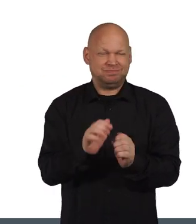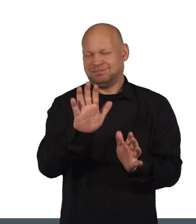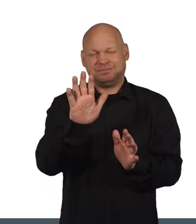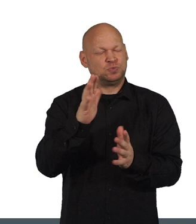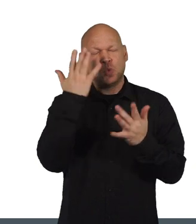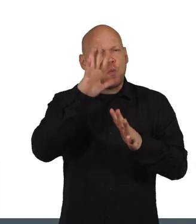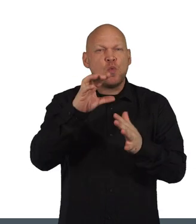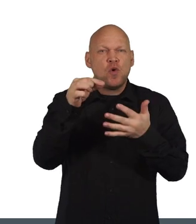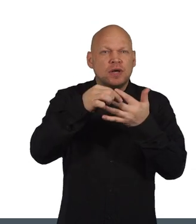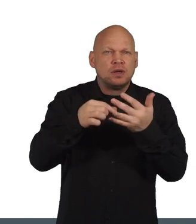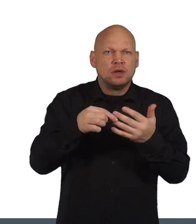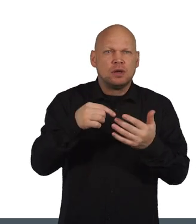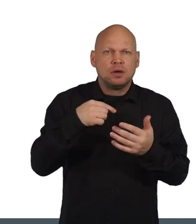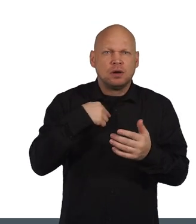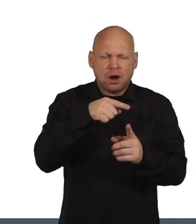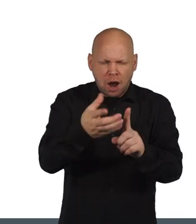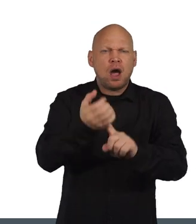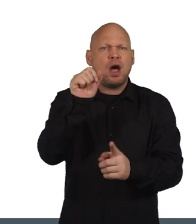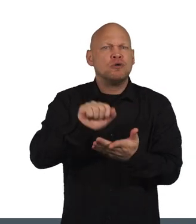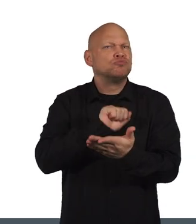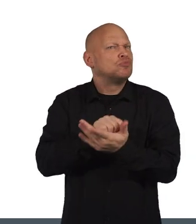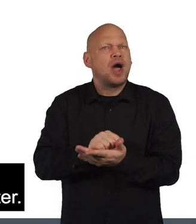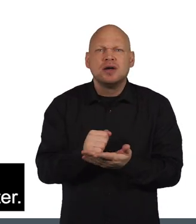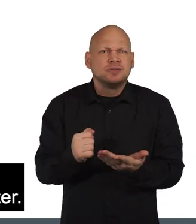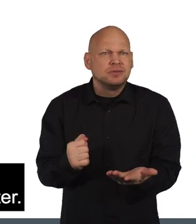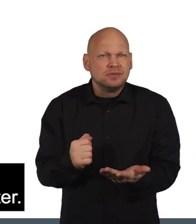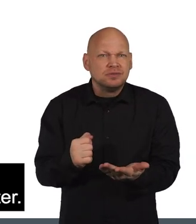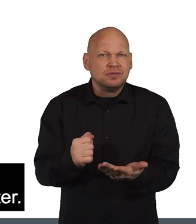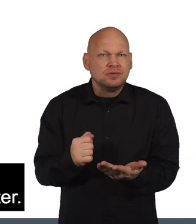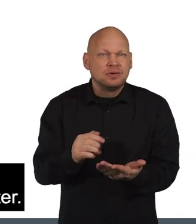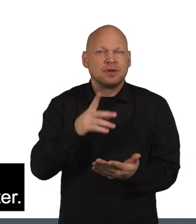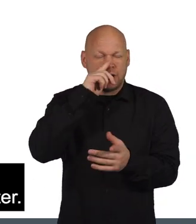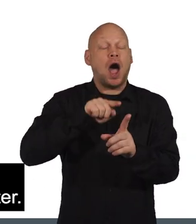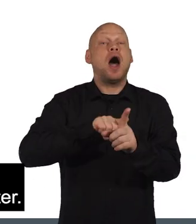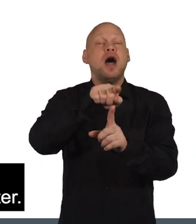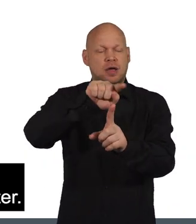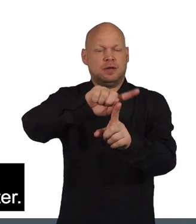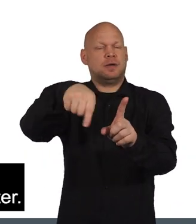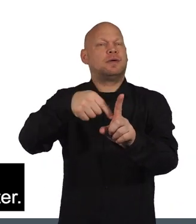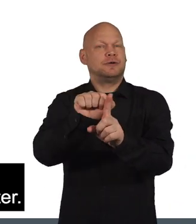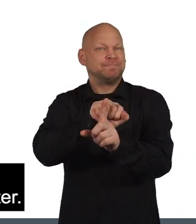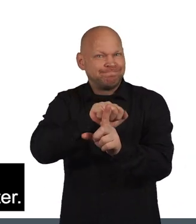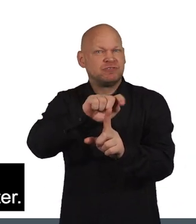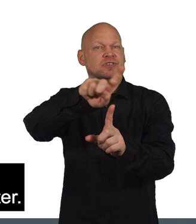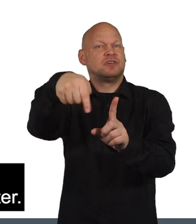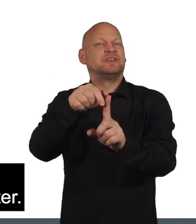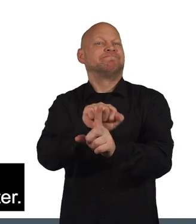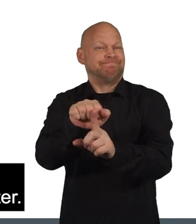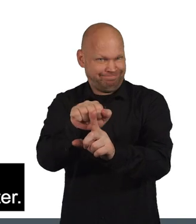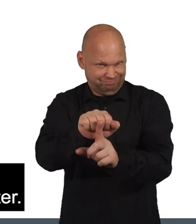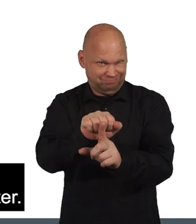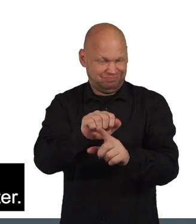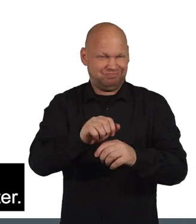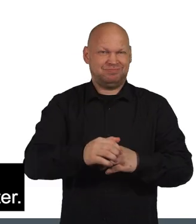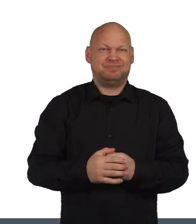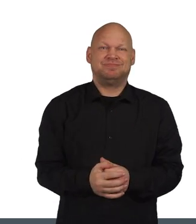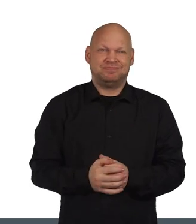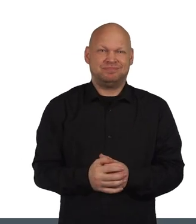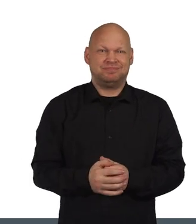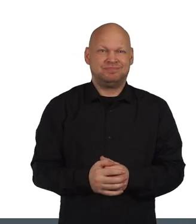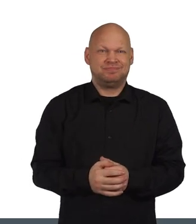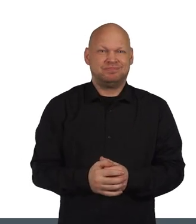But don't worry too much about getting your outcome right just now, as it's something you can come back to and refine later.